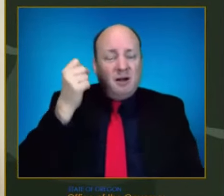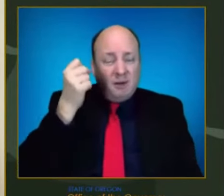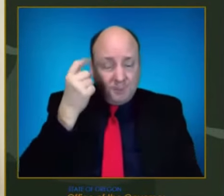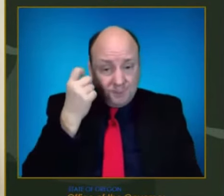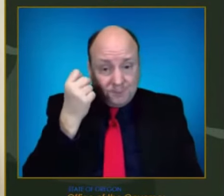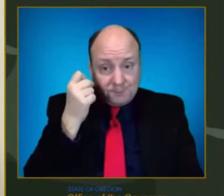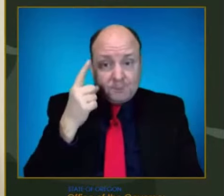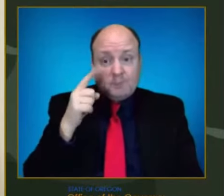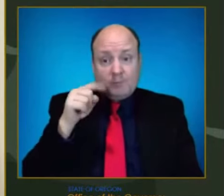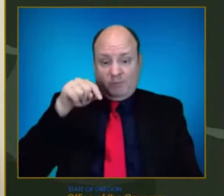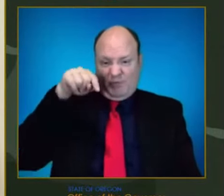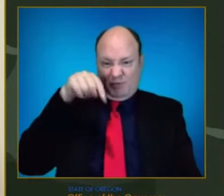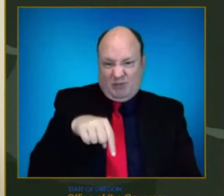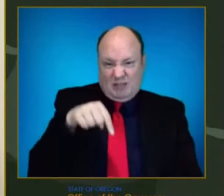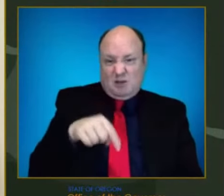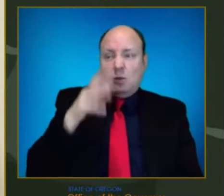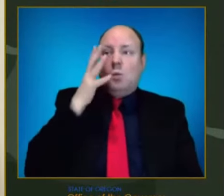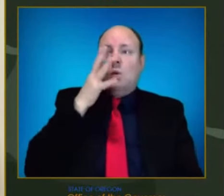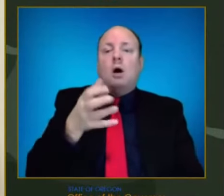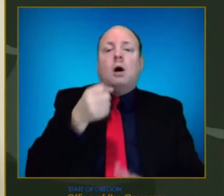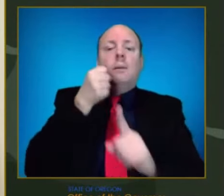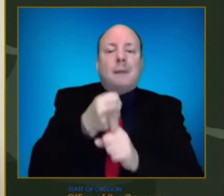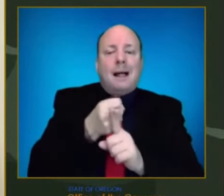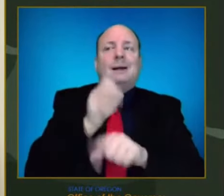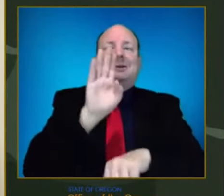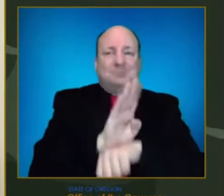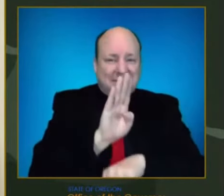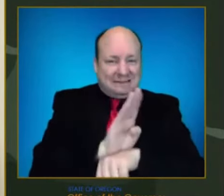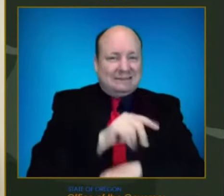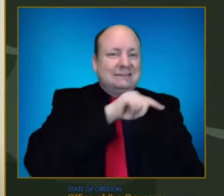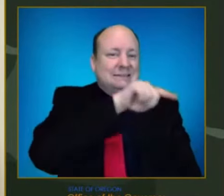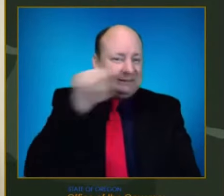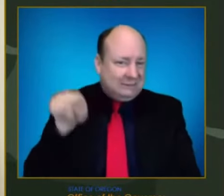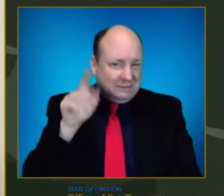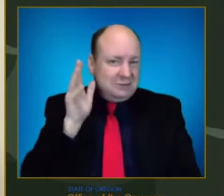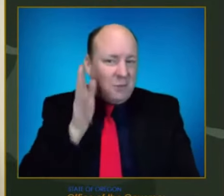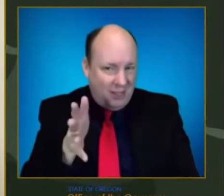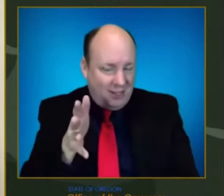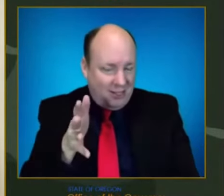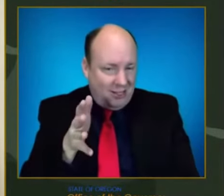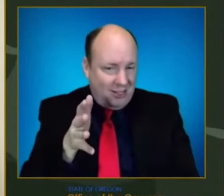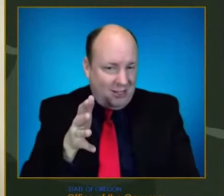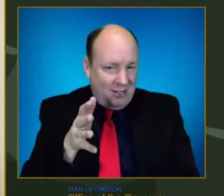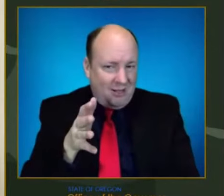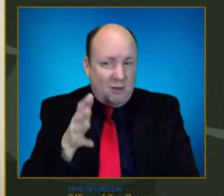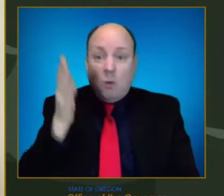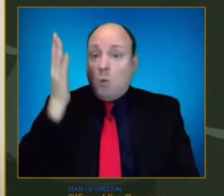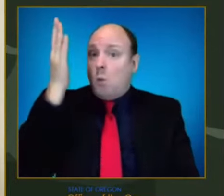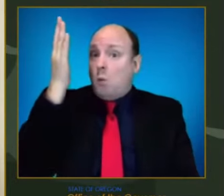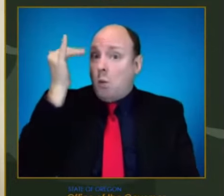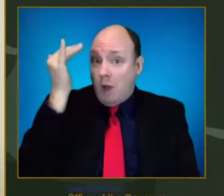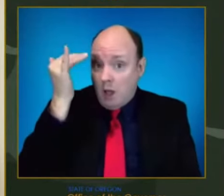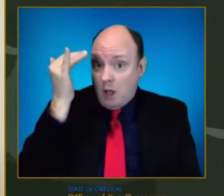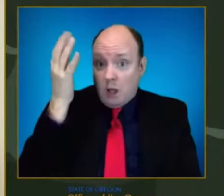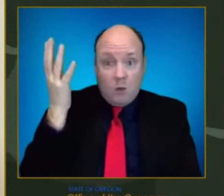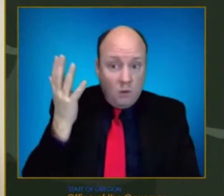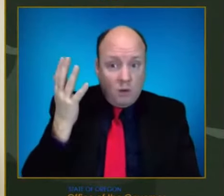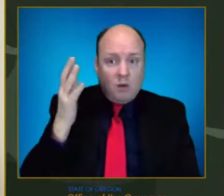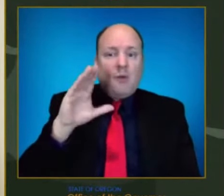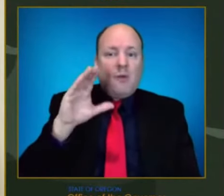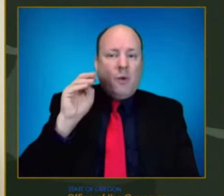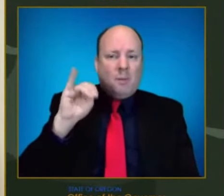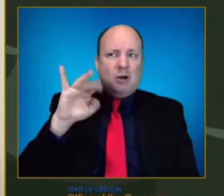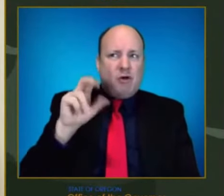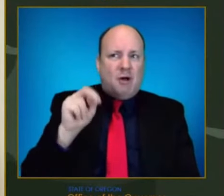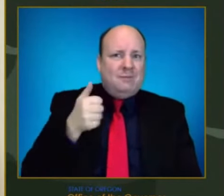impact how businesses operate because this variant spread so easily and with that I'll turn